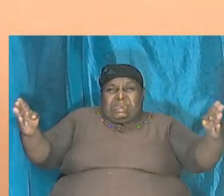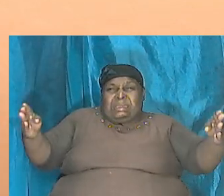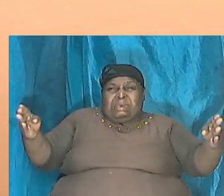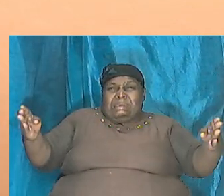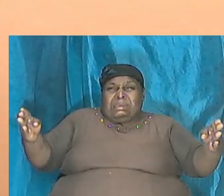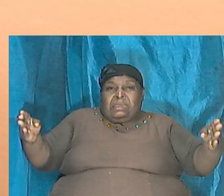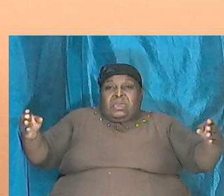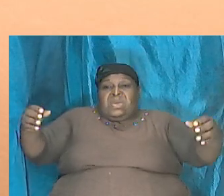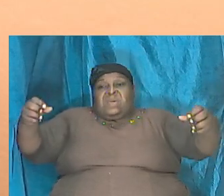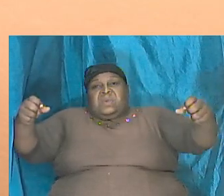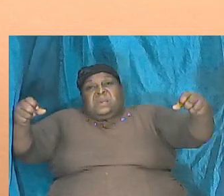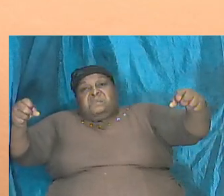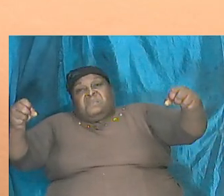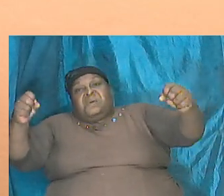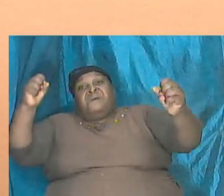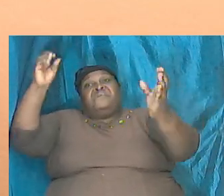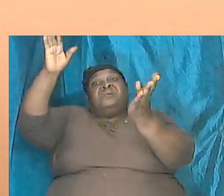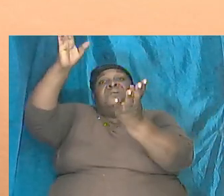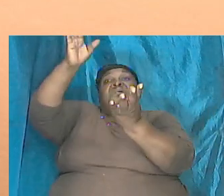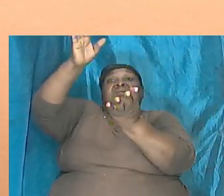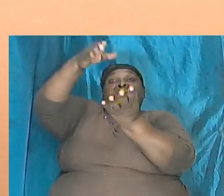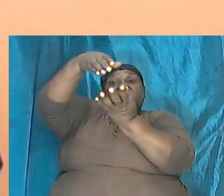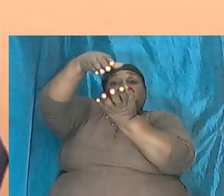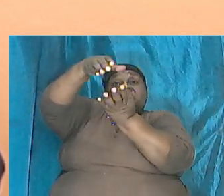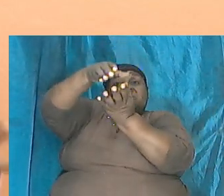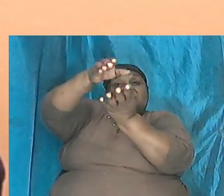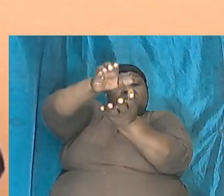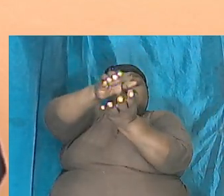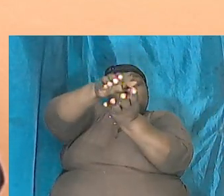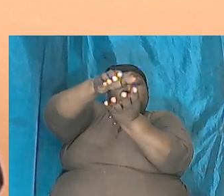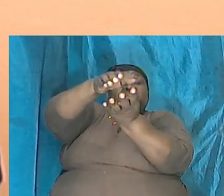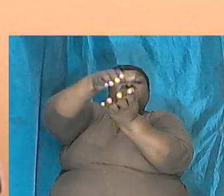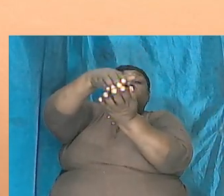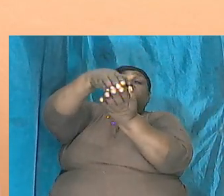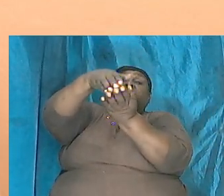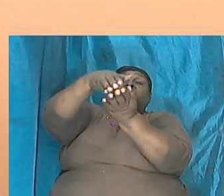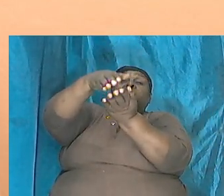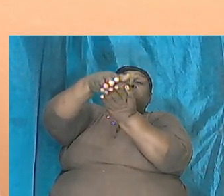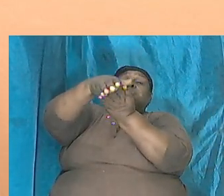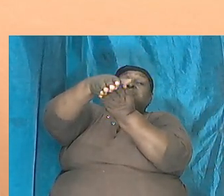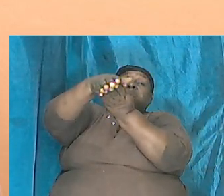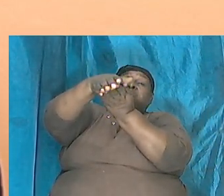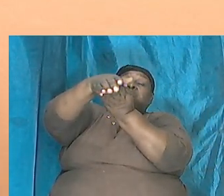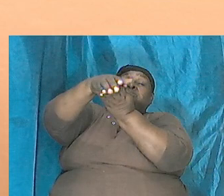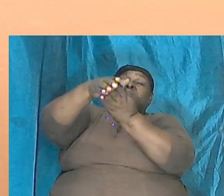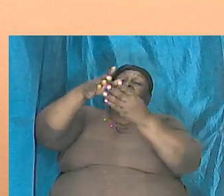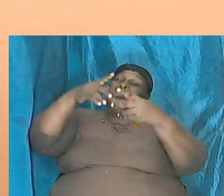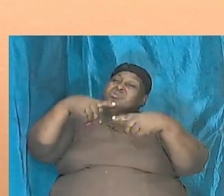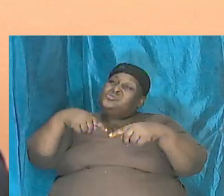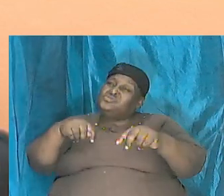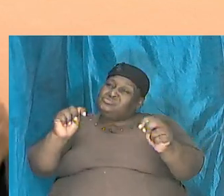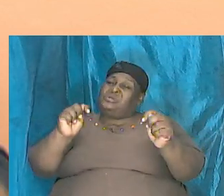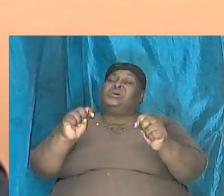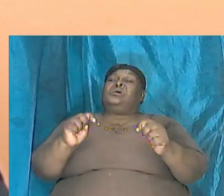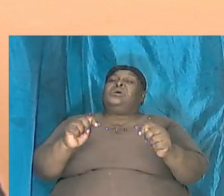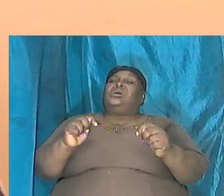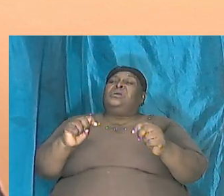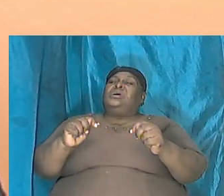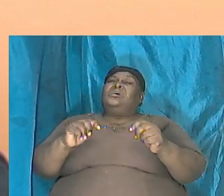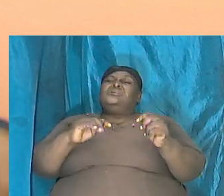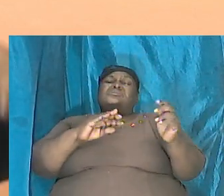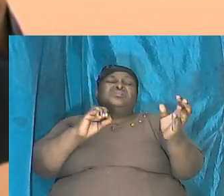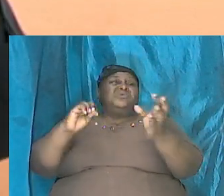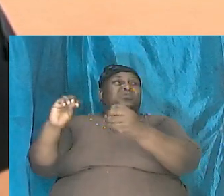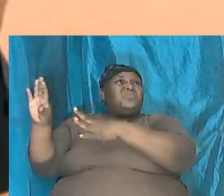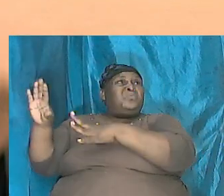that is being used by many to discredit or to try to discredit the validity of Genesis